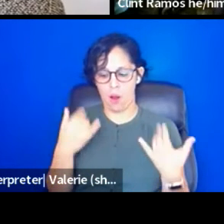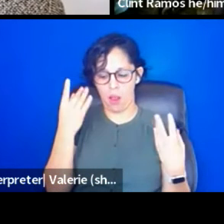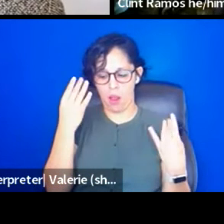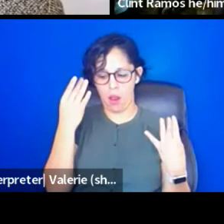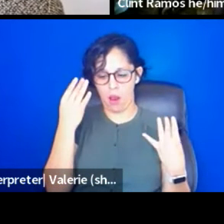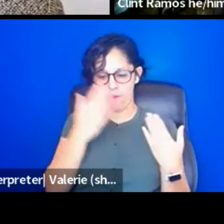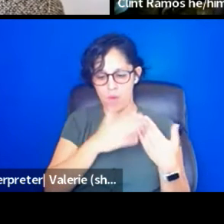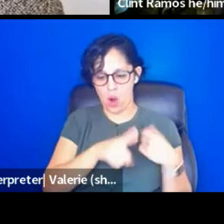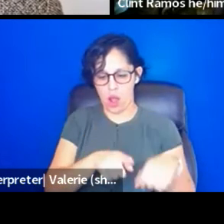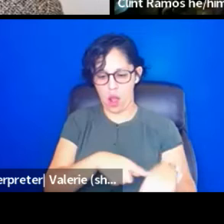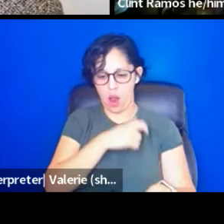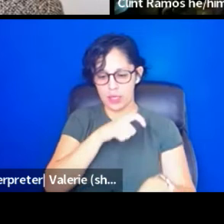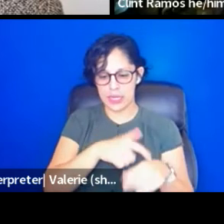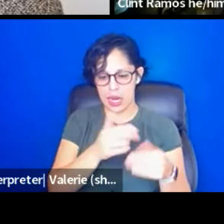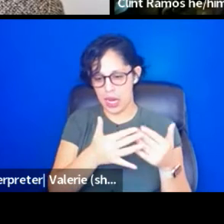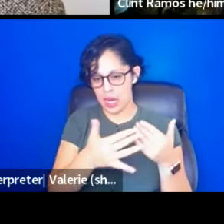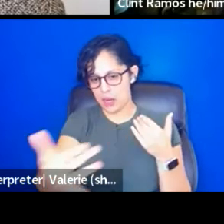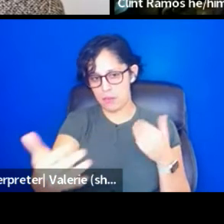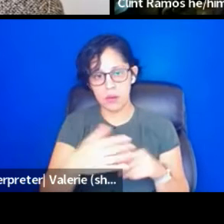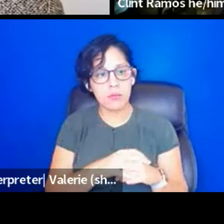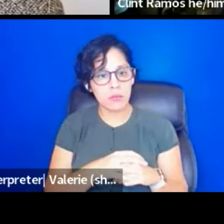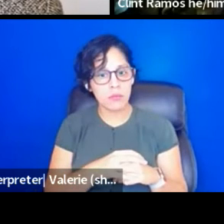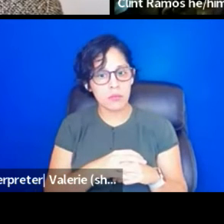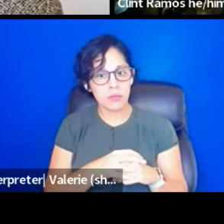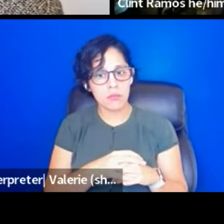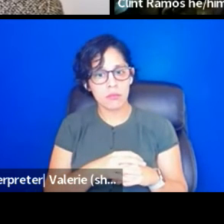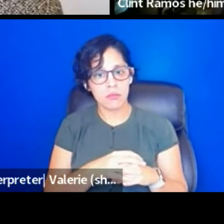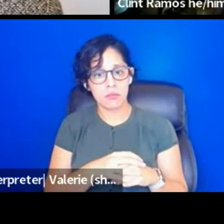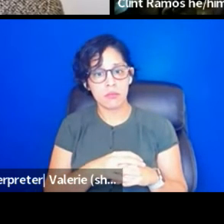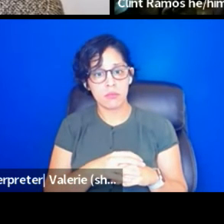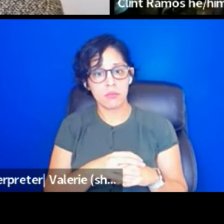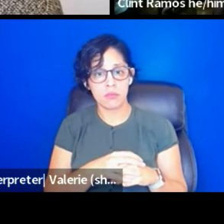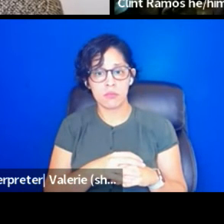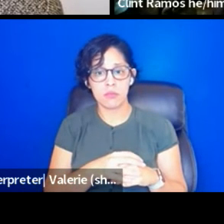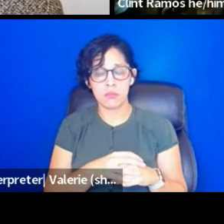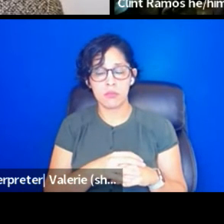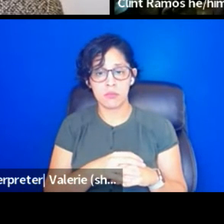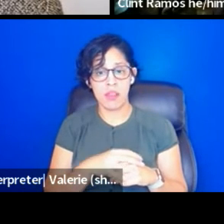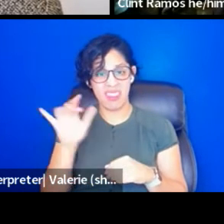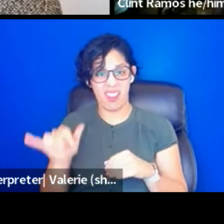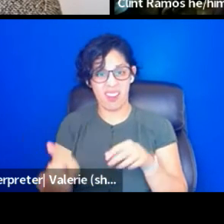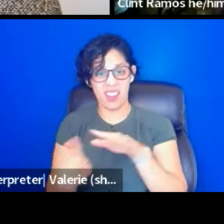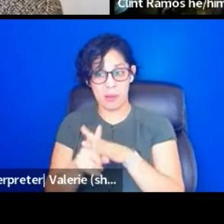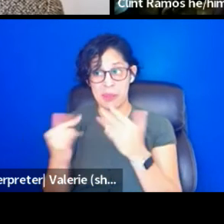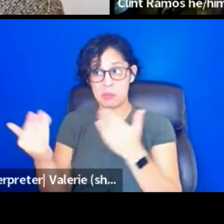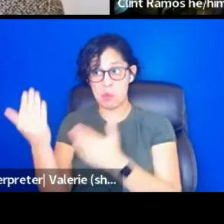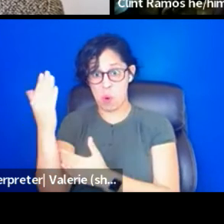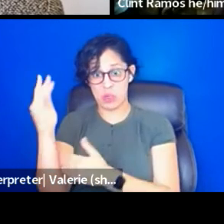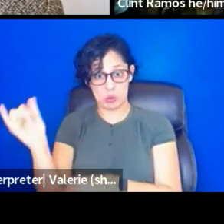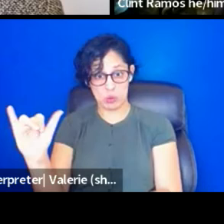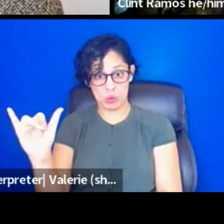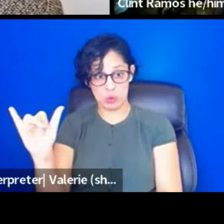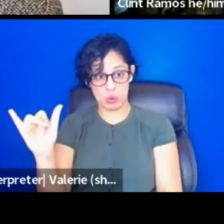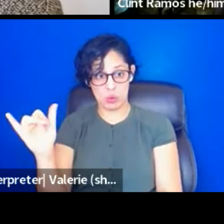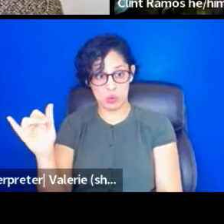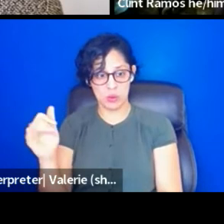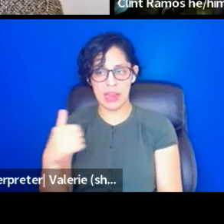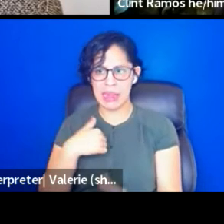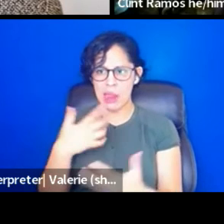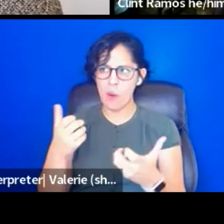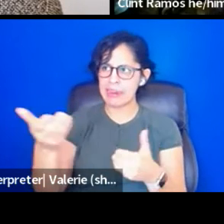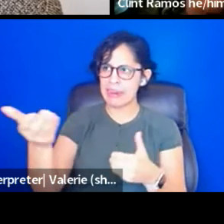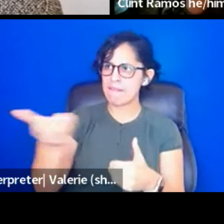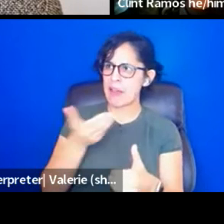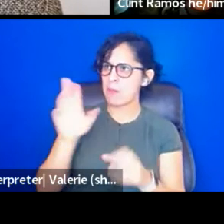Words came up this morning, too, and came up yesterday. And I just also want use this as an invitation. If you're in